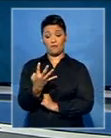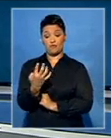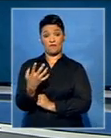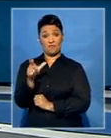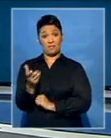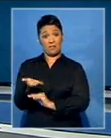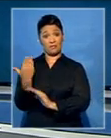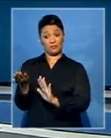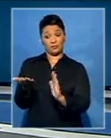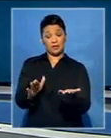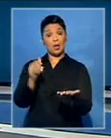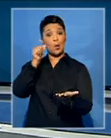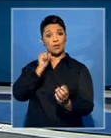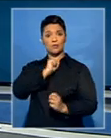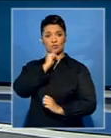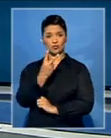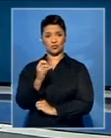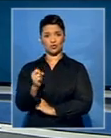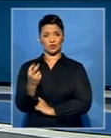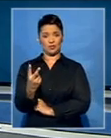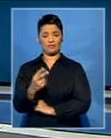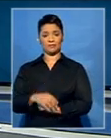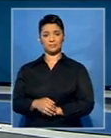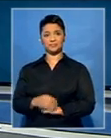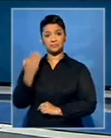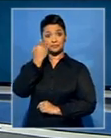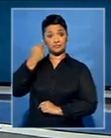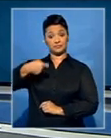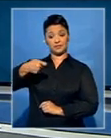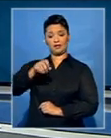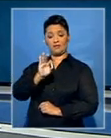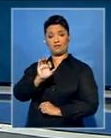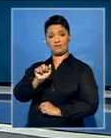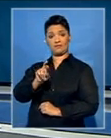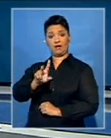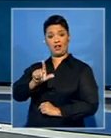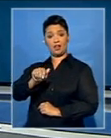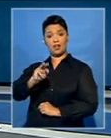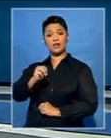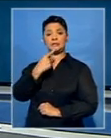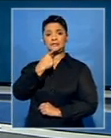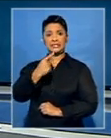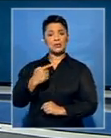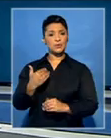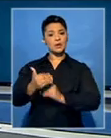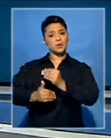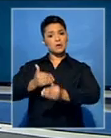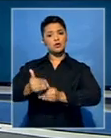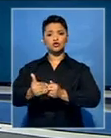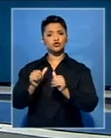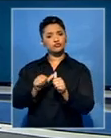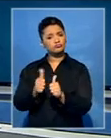44 people in August 2012. Chair Judge Ian Farlum described the mammoth process as more